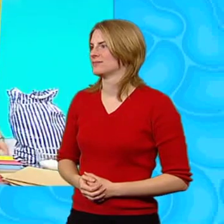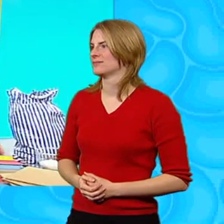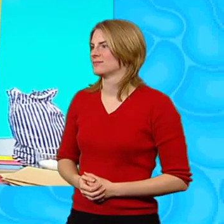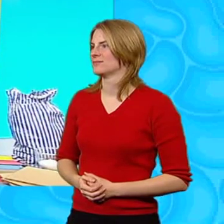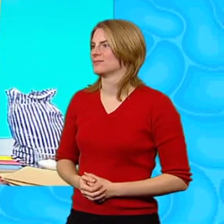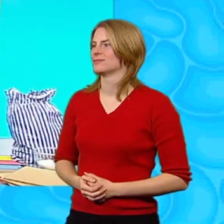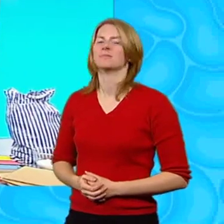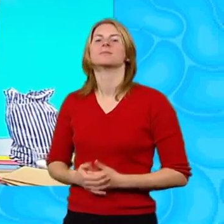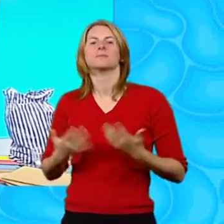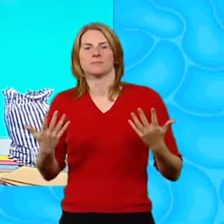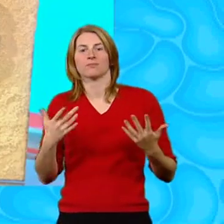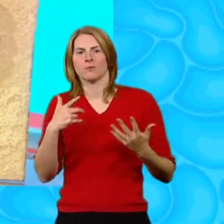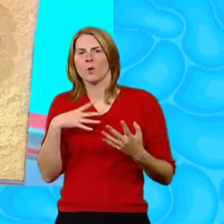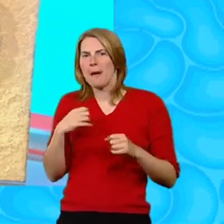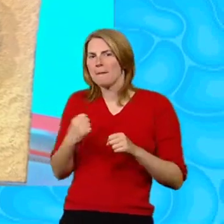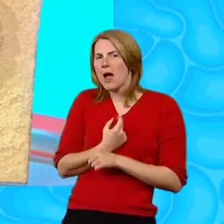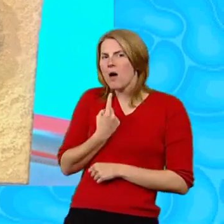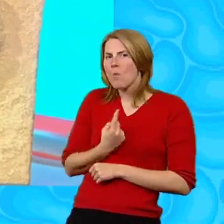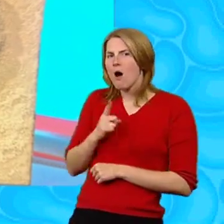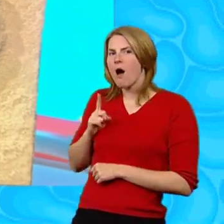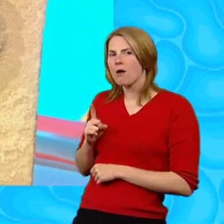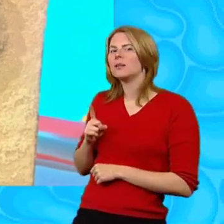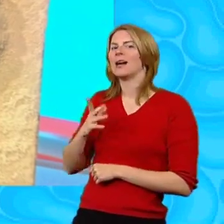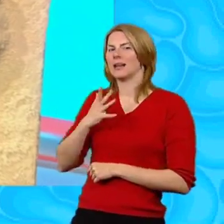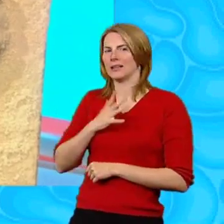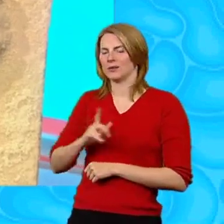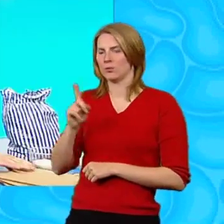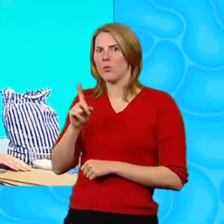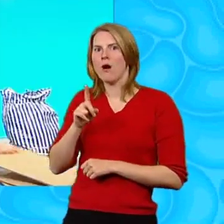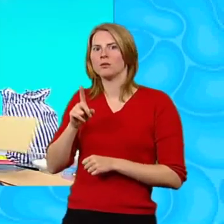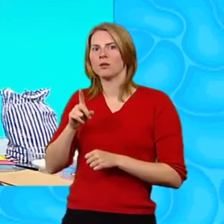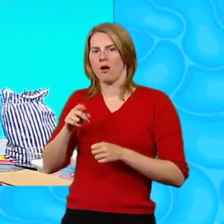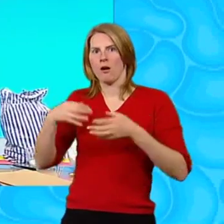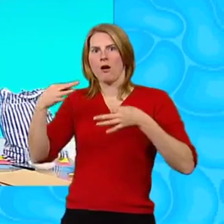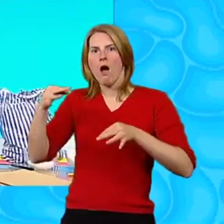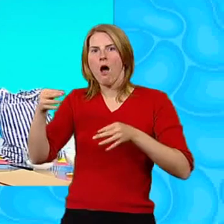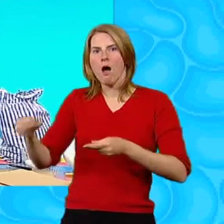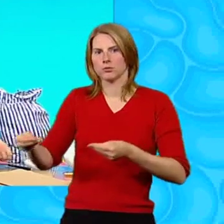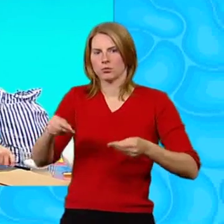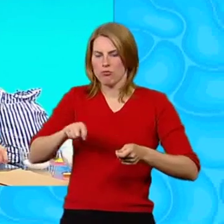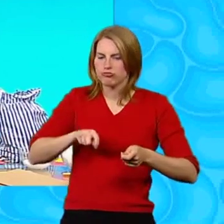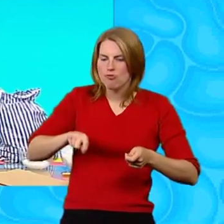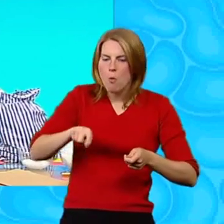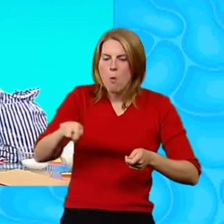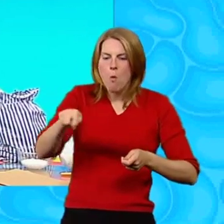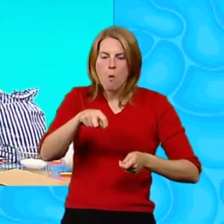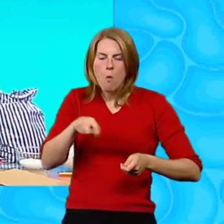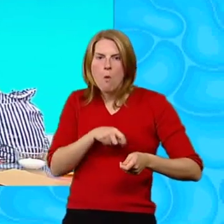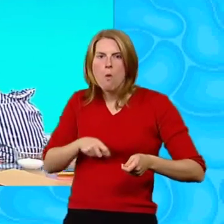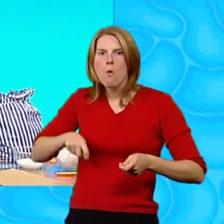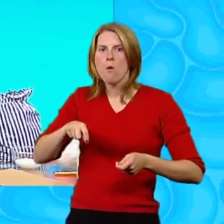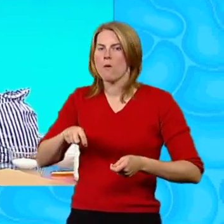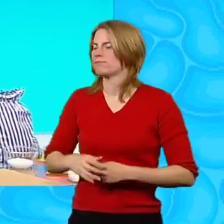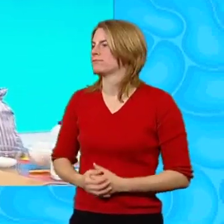Now, to make your stone footprint, like this one, take one of your pieces of card and draw around your foot